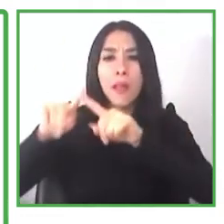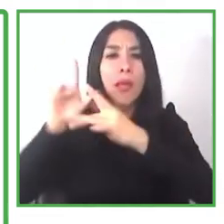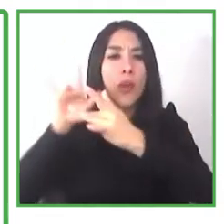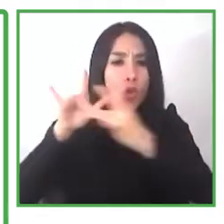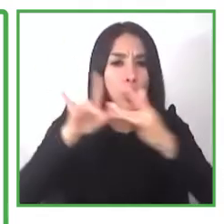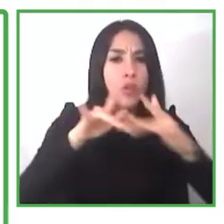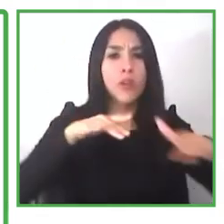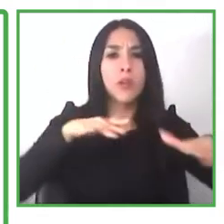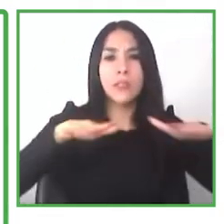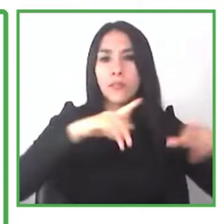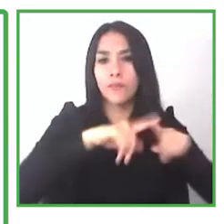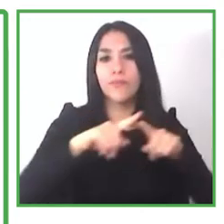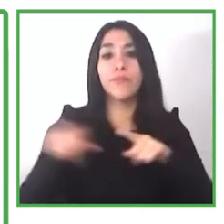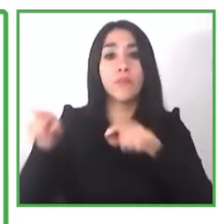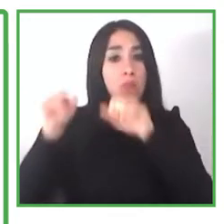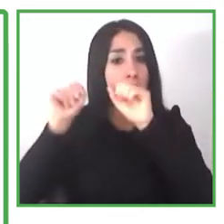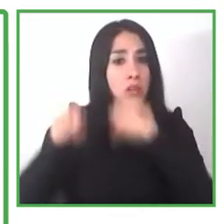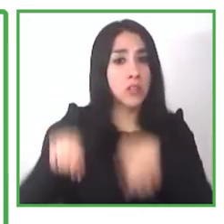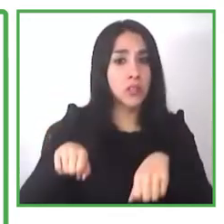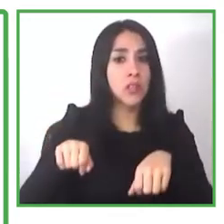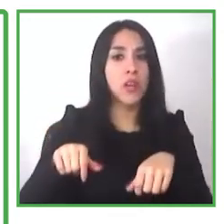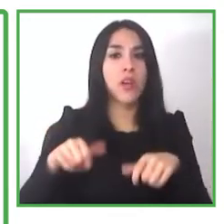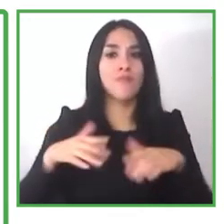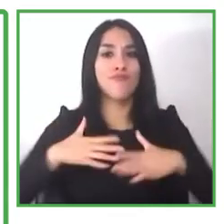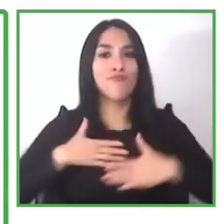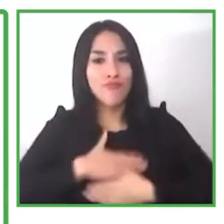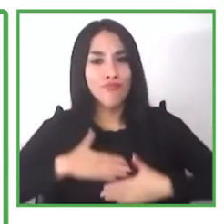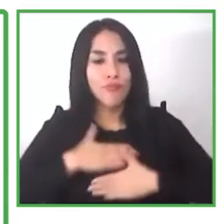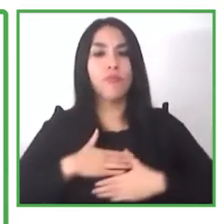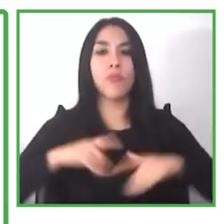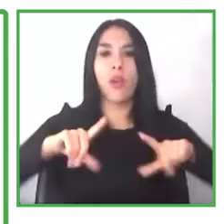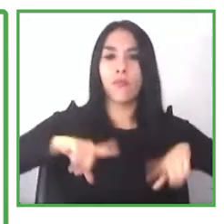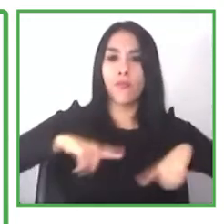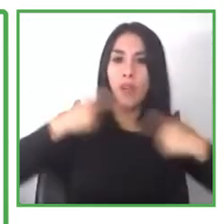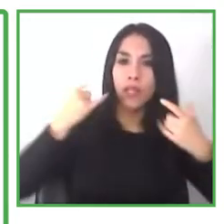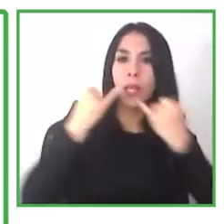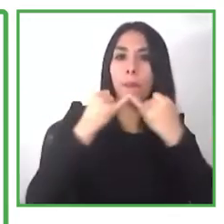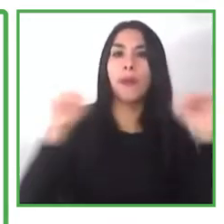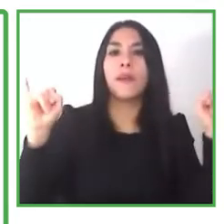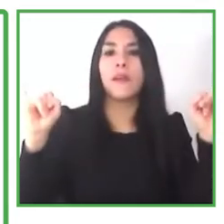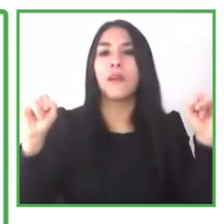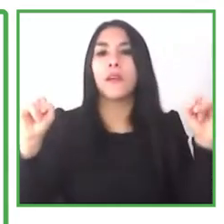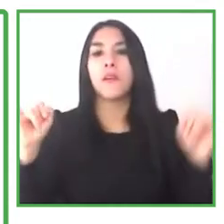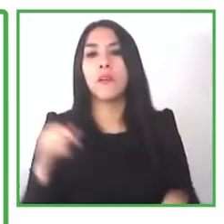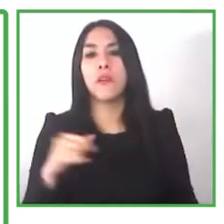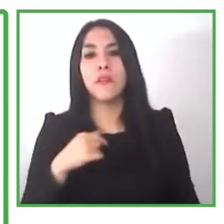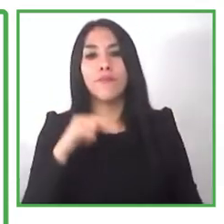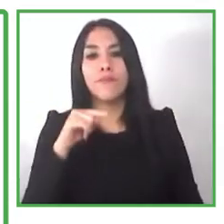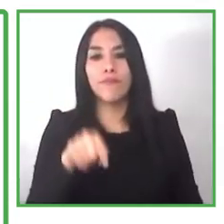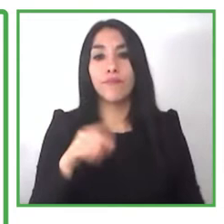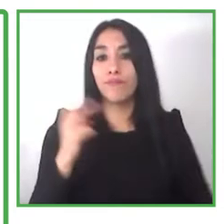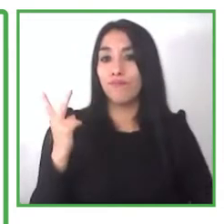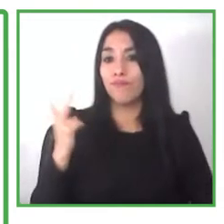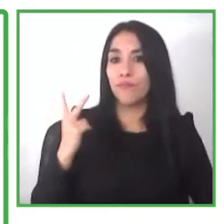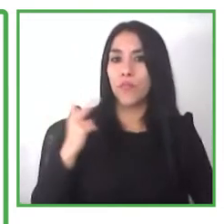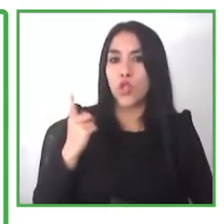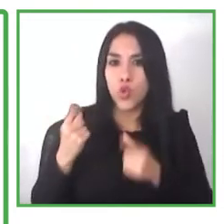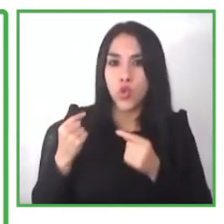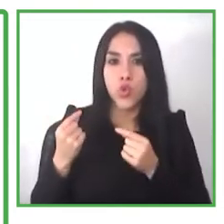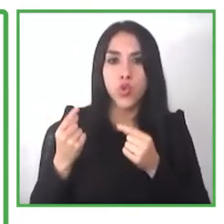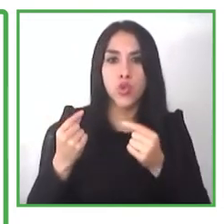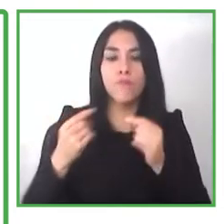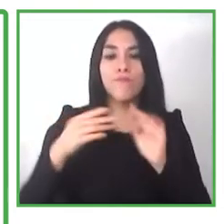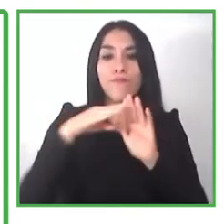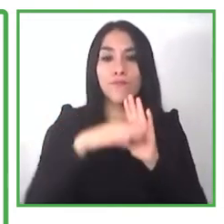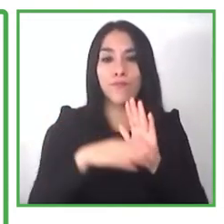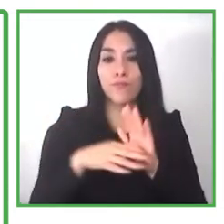this uh short training program together it took about three months to get nadine to a stage where they could take her to a flat